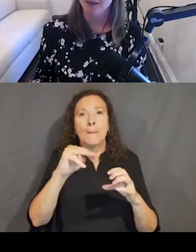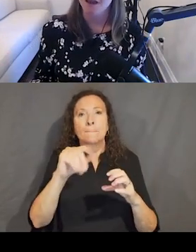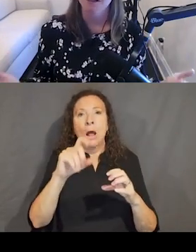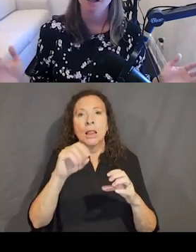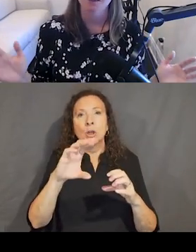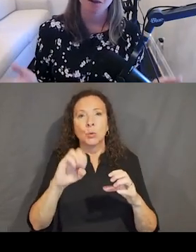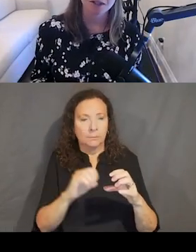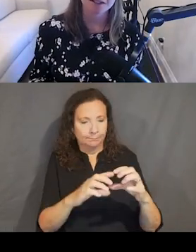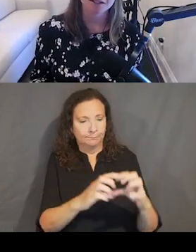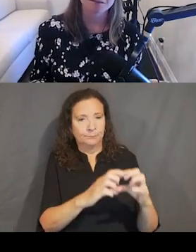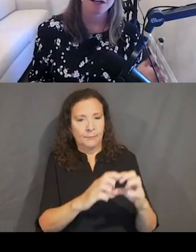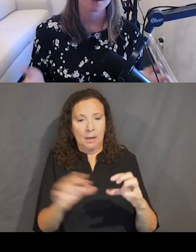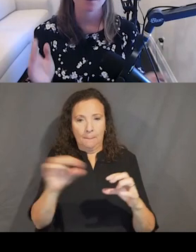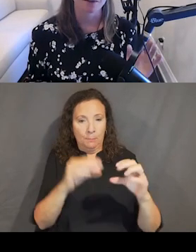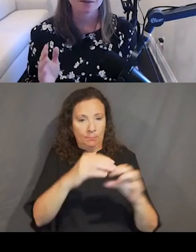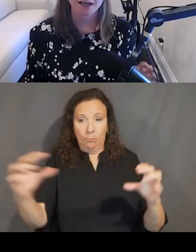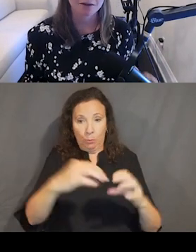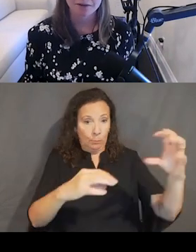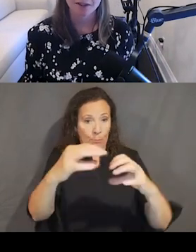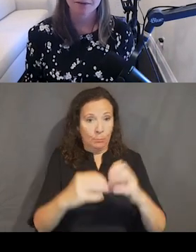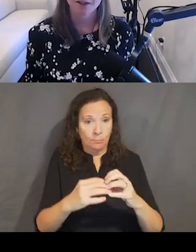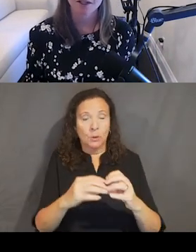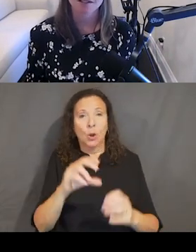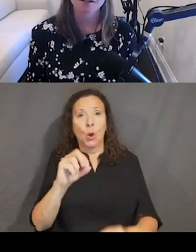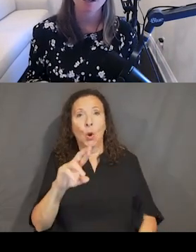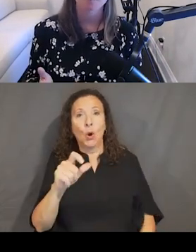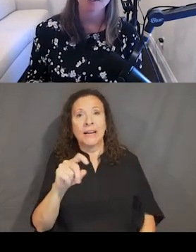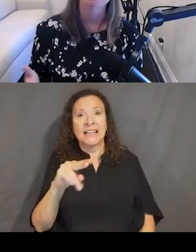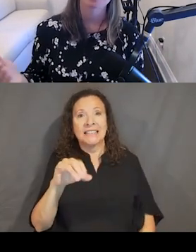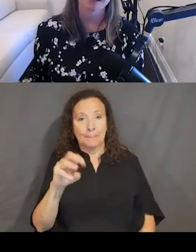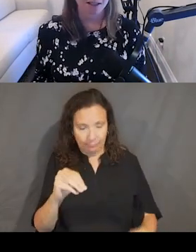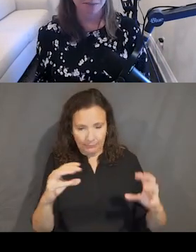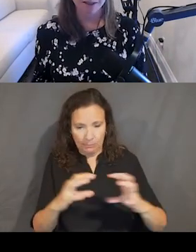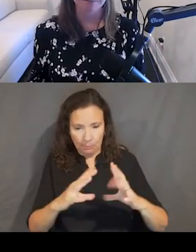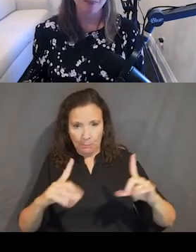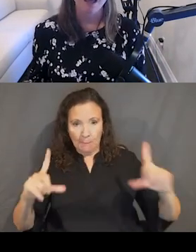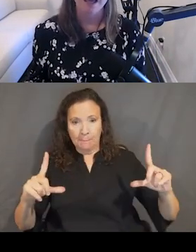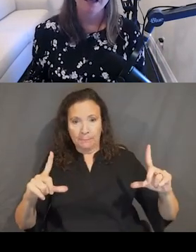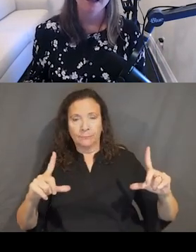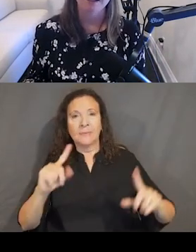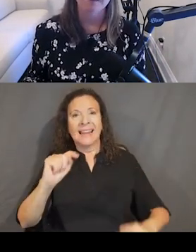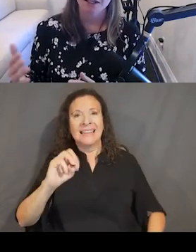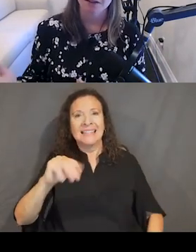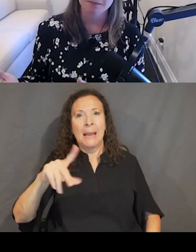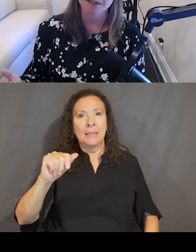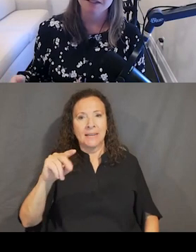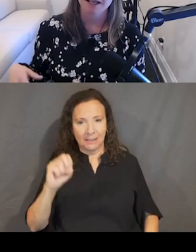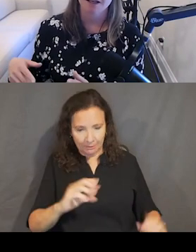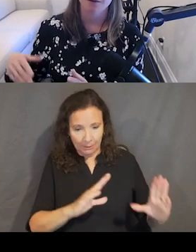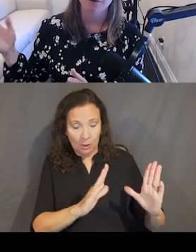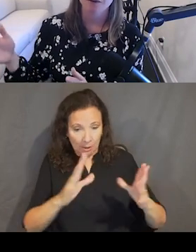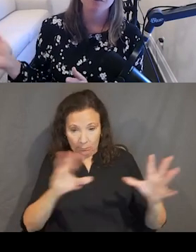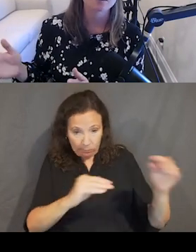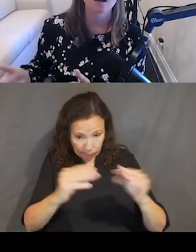organism. You take a bunch of organisms, you throw them together in different configurations. Well, now you're looking at a template. And then if you take your templates